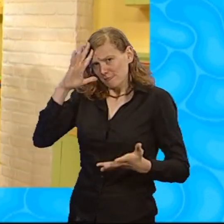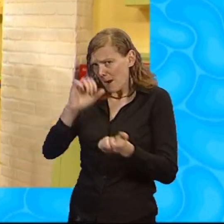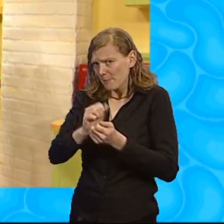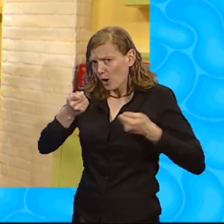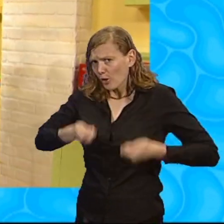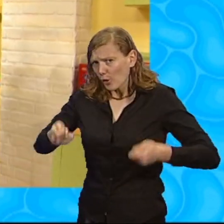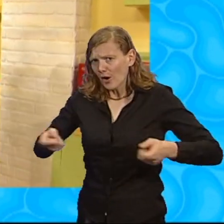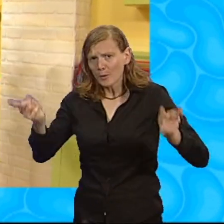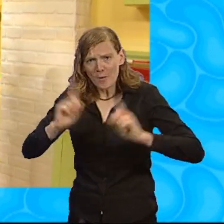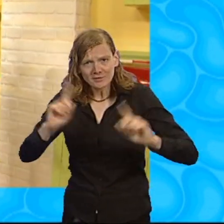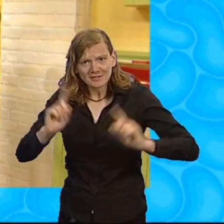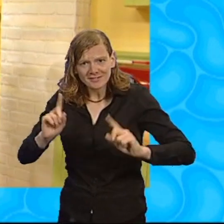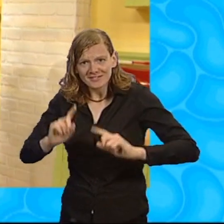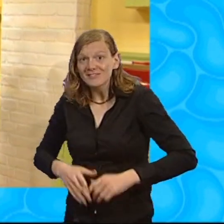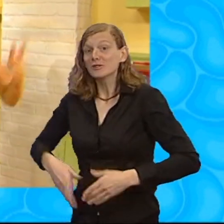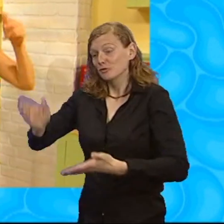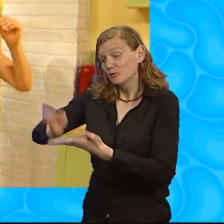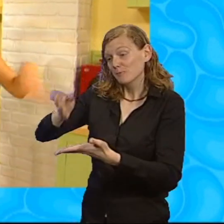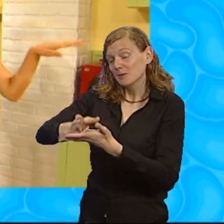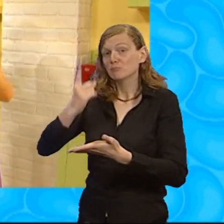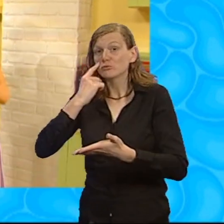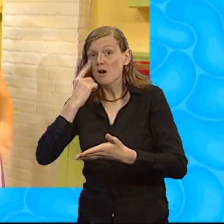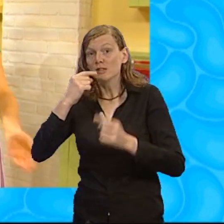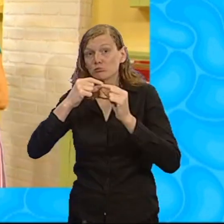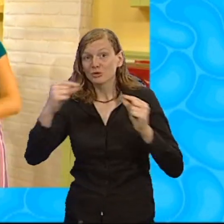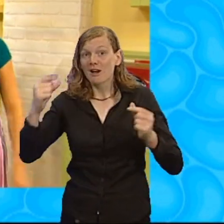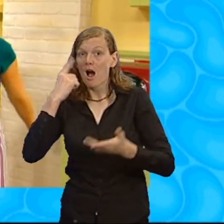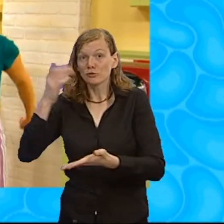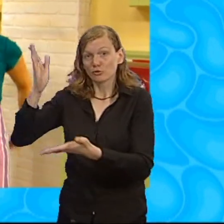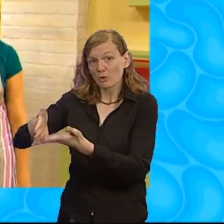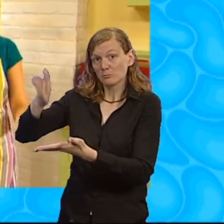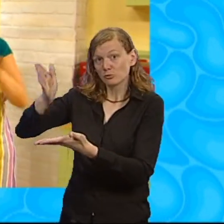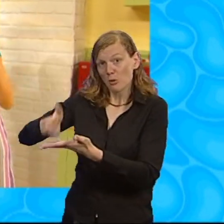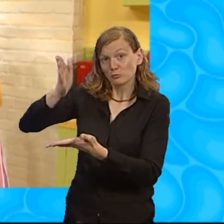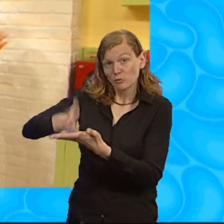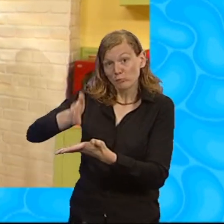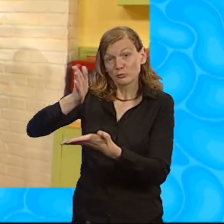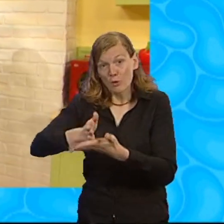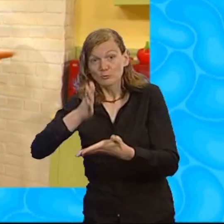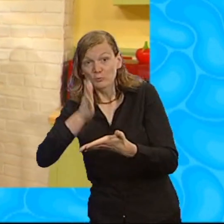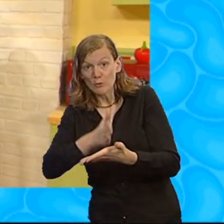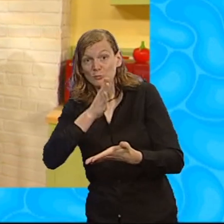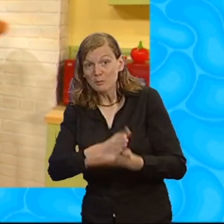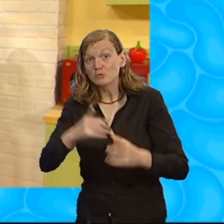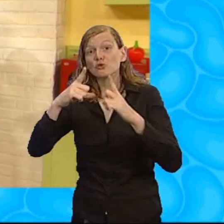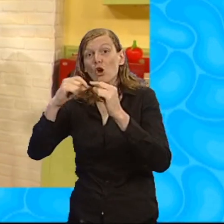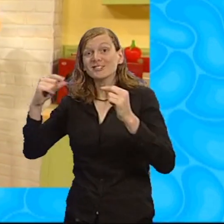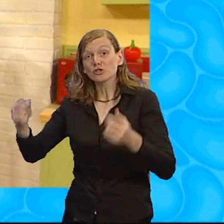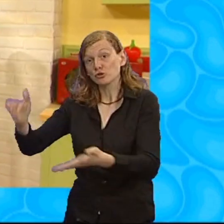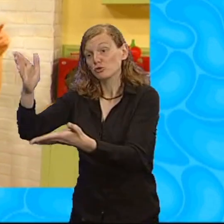Chop a spring onion. Snip, slice and chop. Slice the salami sausage.